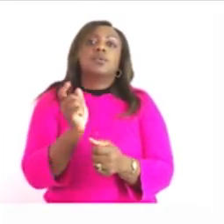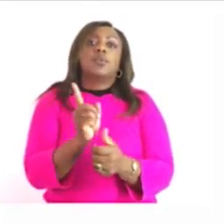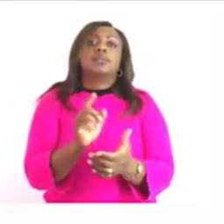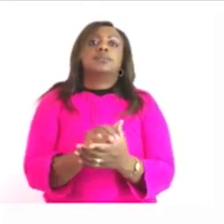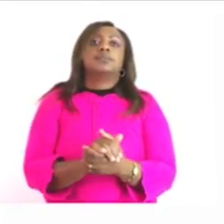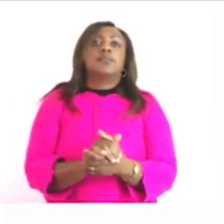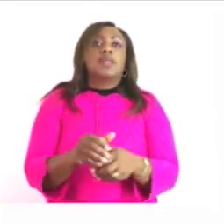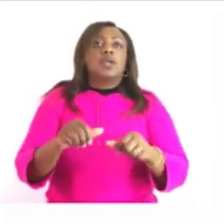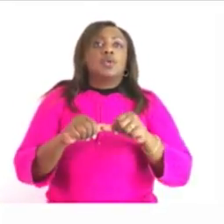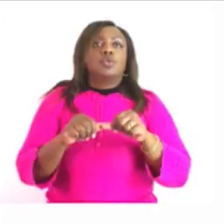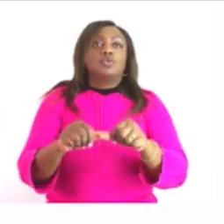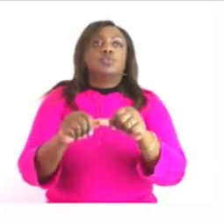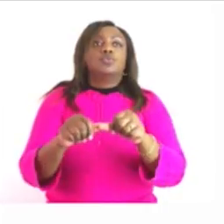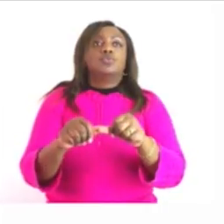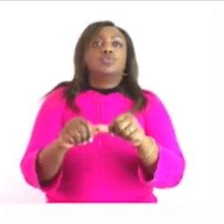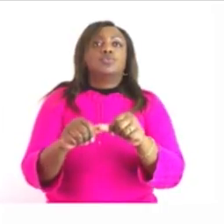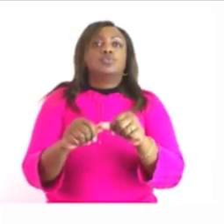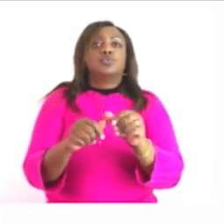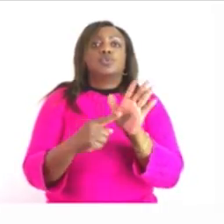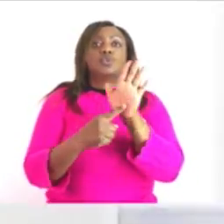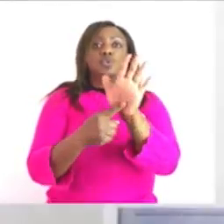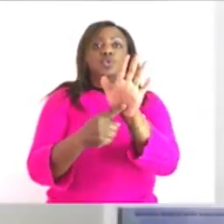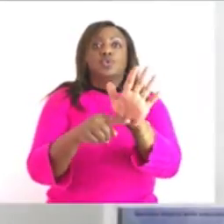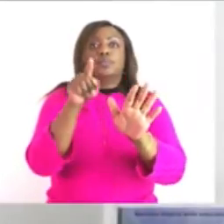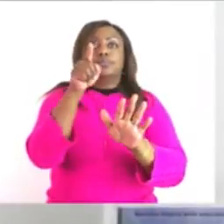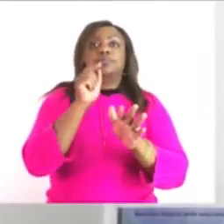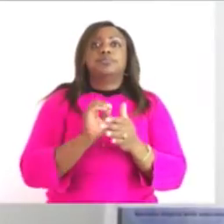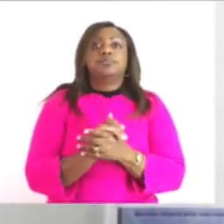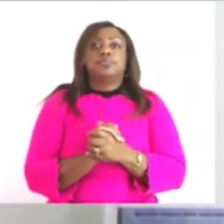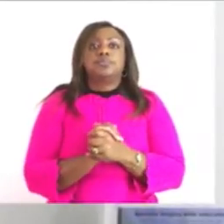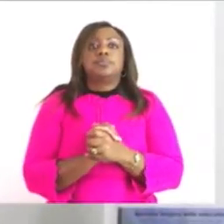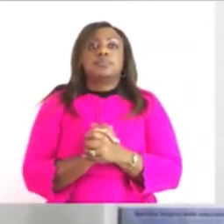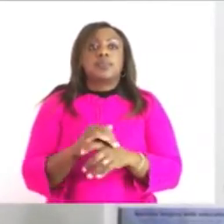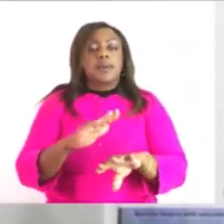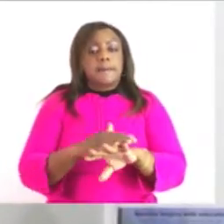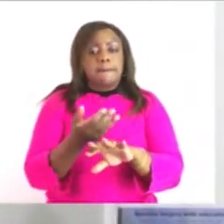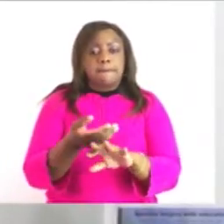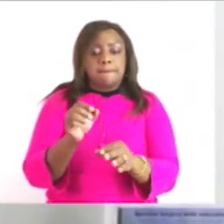let us go back to the chalkboard and do mass